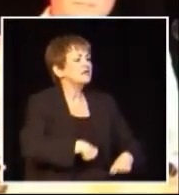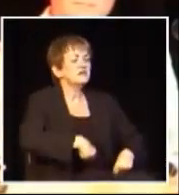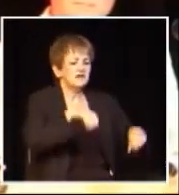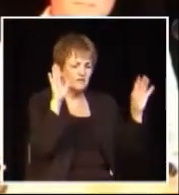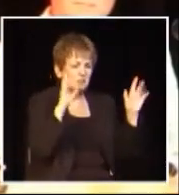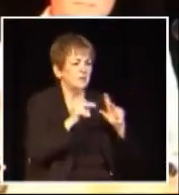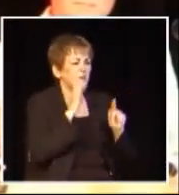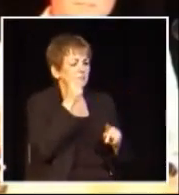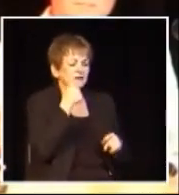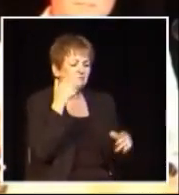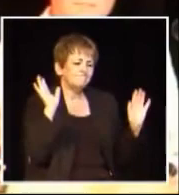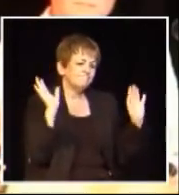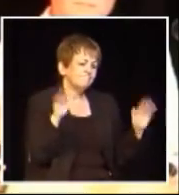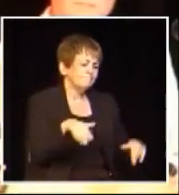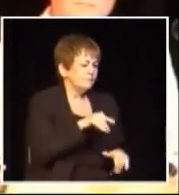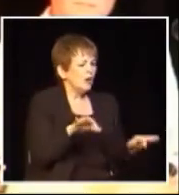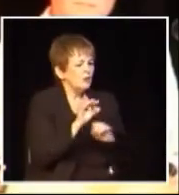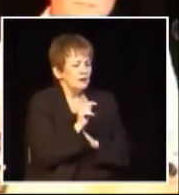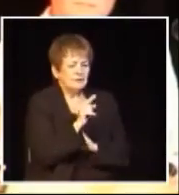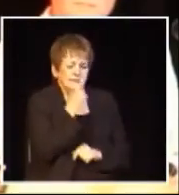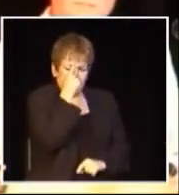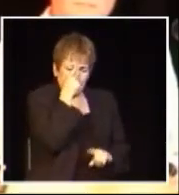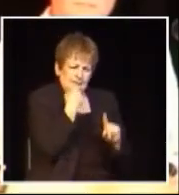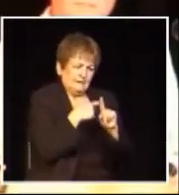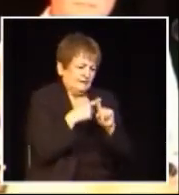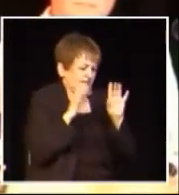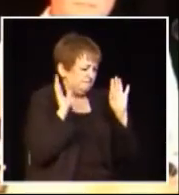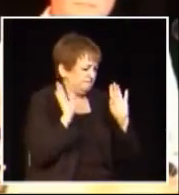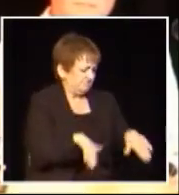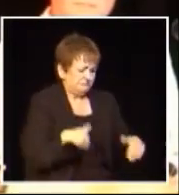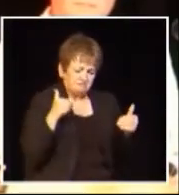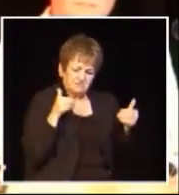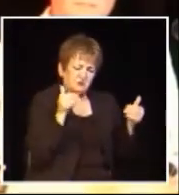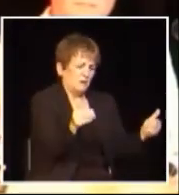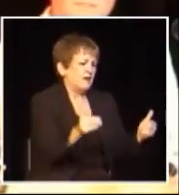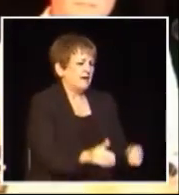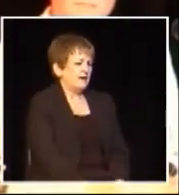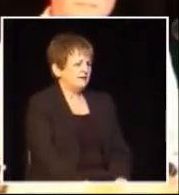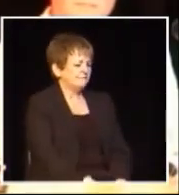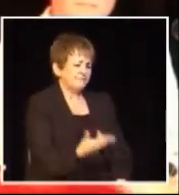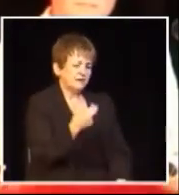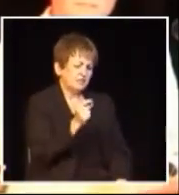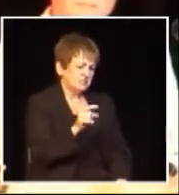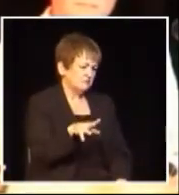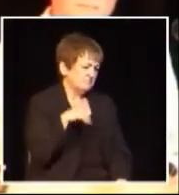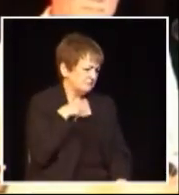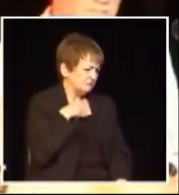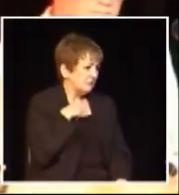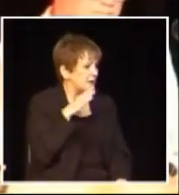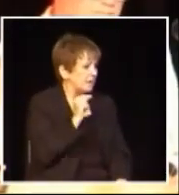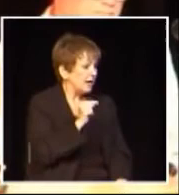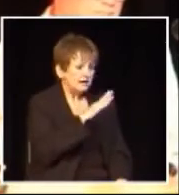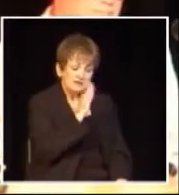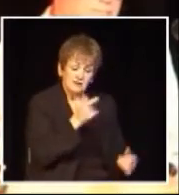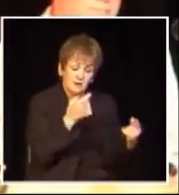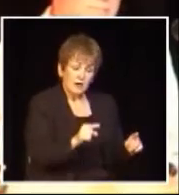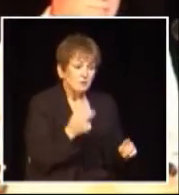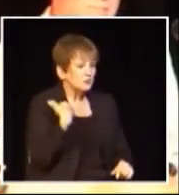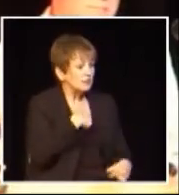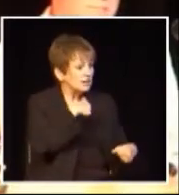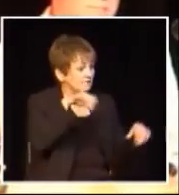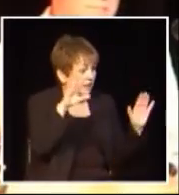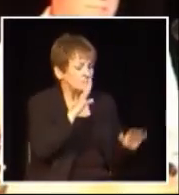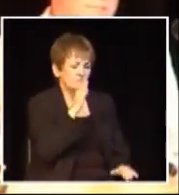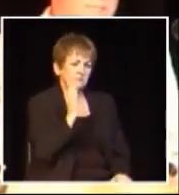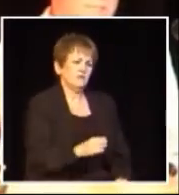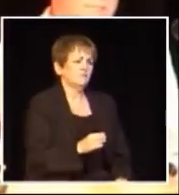will eventually give up they'll say what's the use let's just go with it we'll give up so that didn't